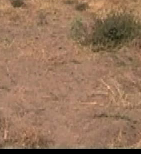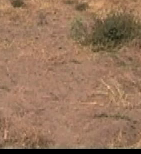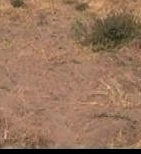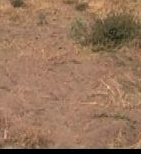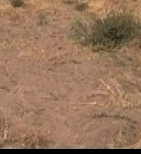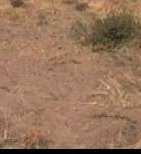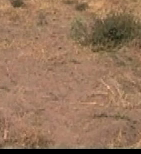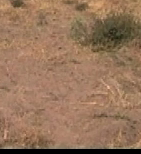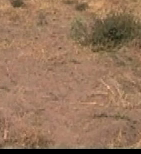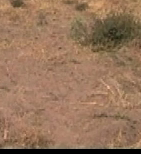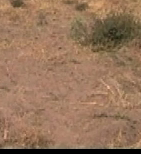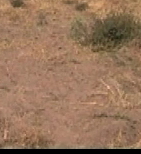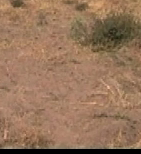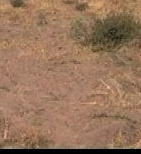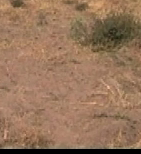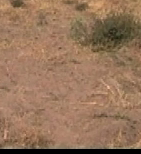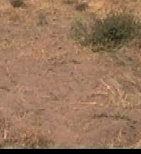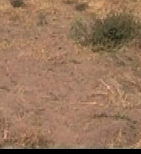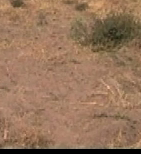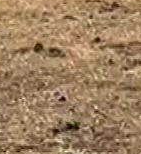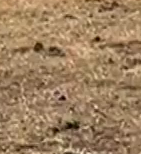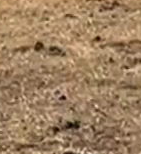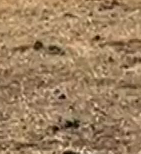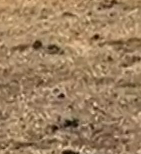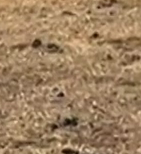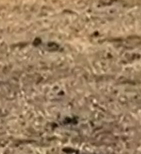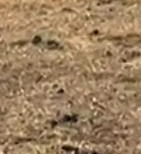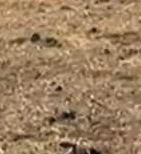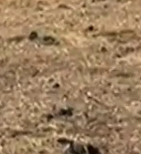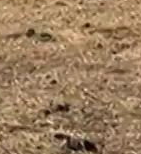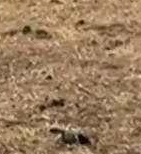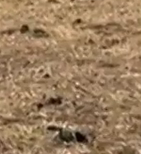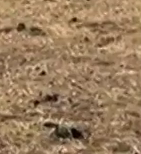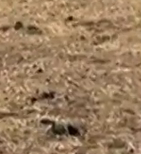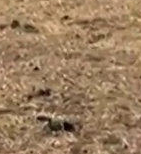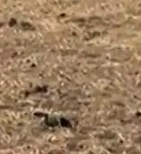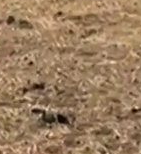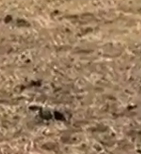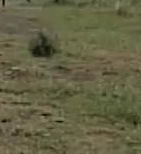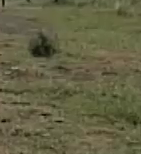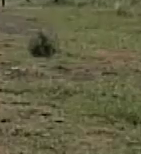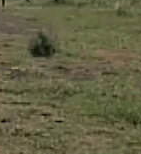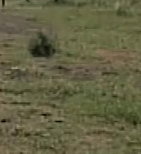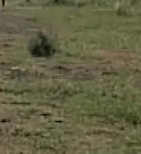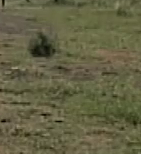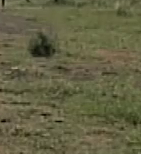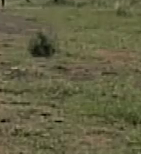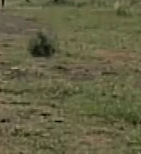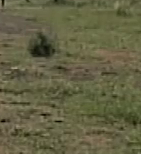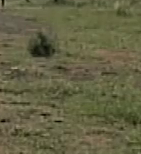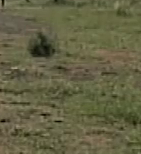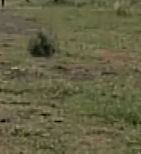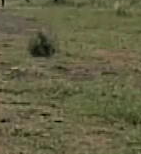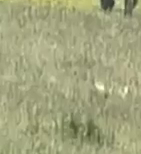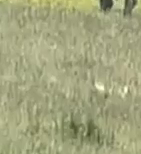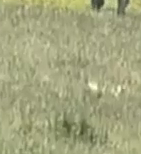The land conference, I said yesterday, is a constitutional sanction event because, you know, the power of the